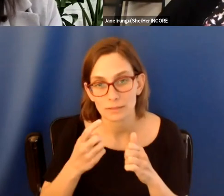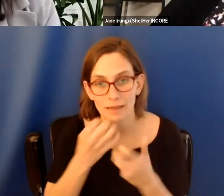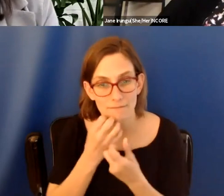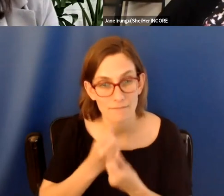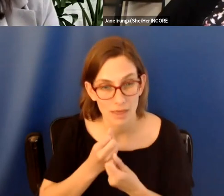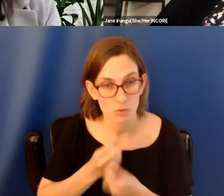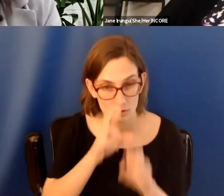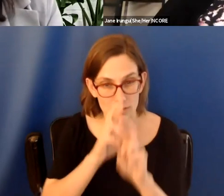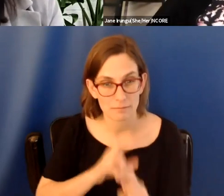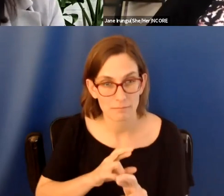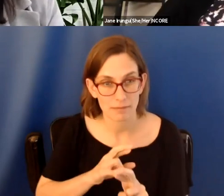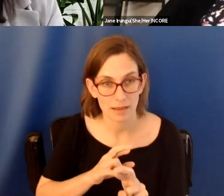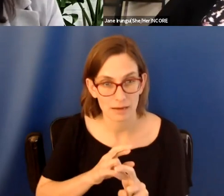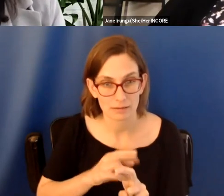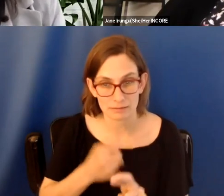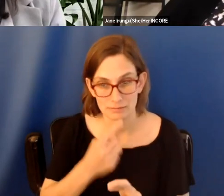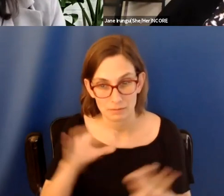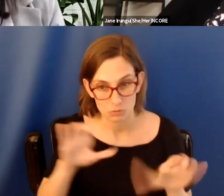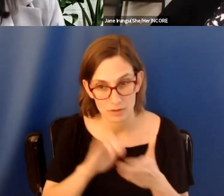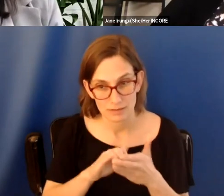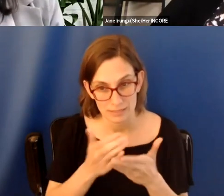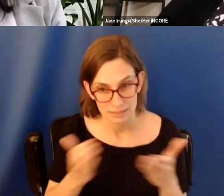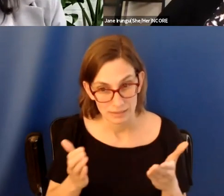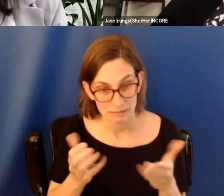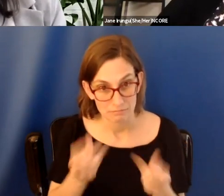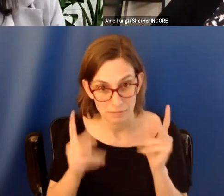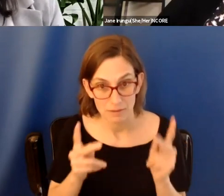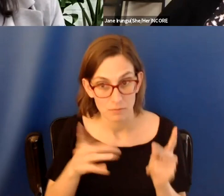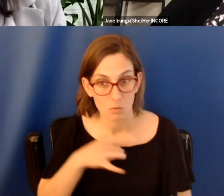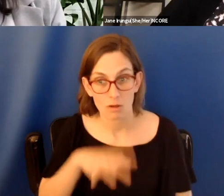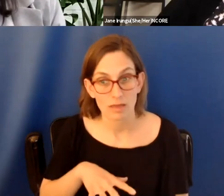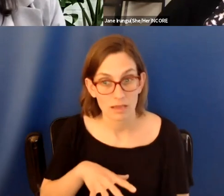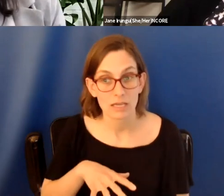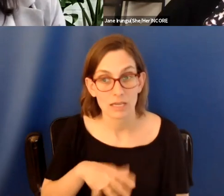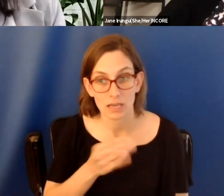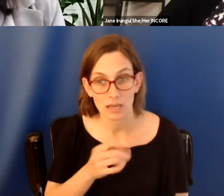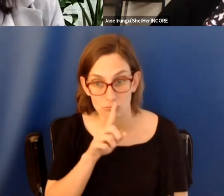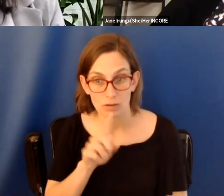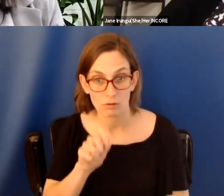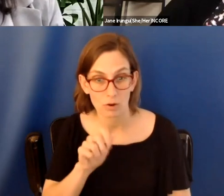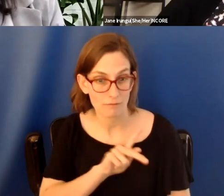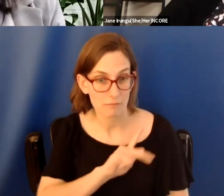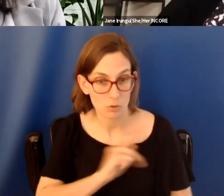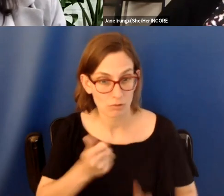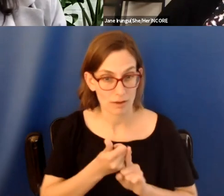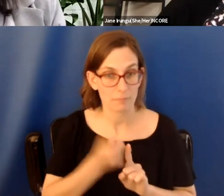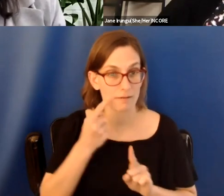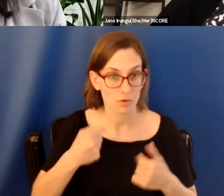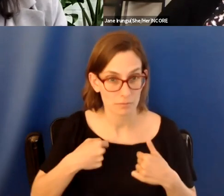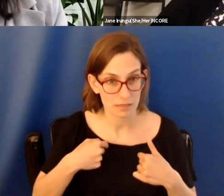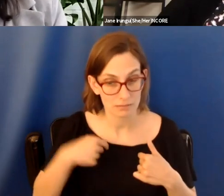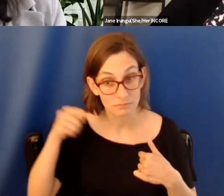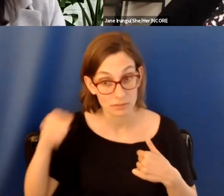respect deeply the other day. And I said, I'm doing this thing. And there's a lot of people who aren't going to like it. And it could really have a personal impact for me. And